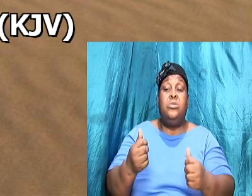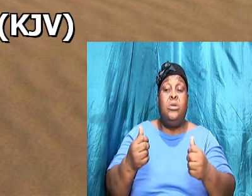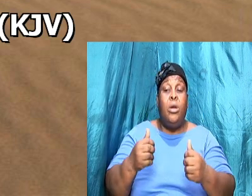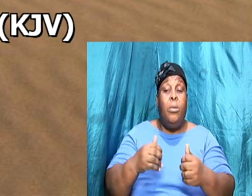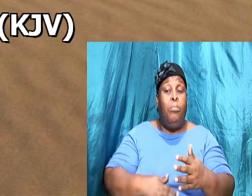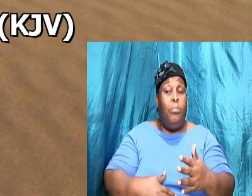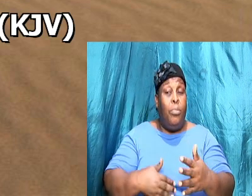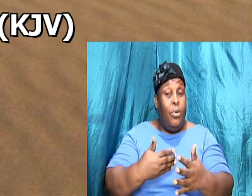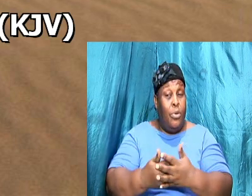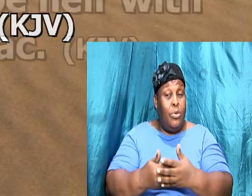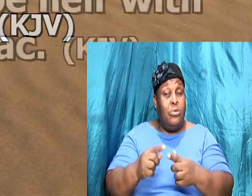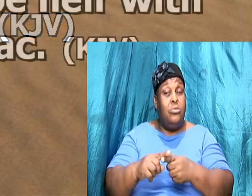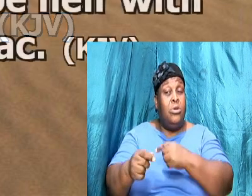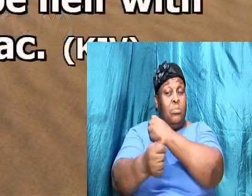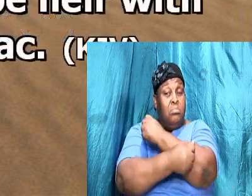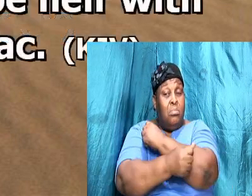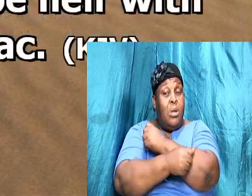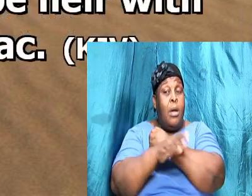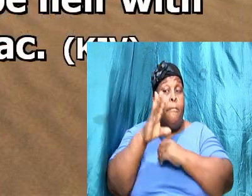mocking